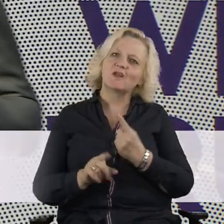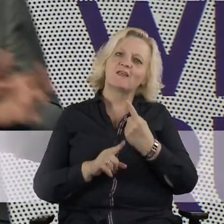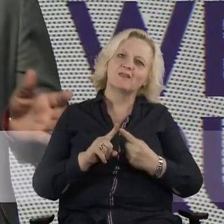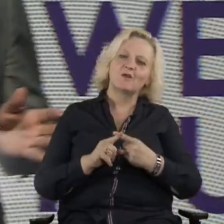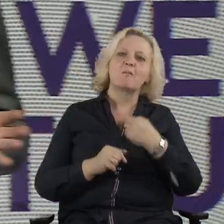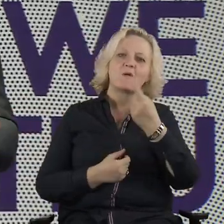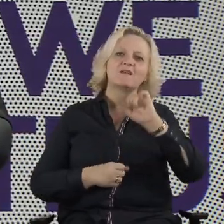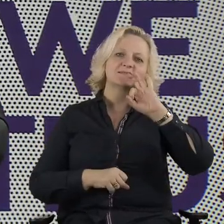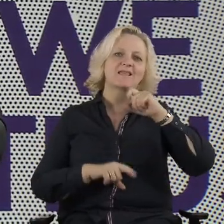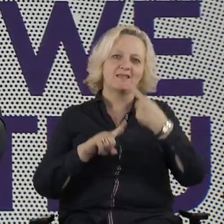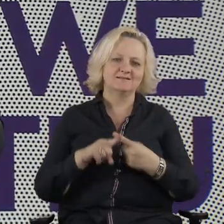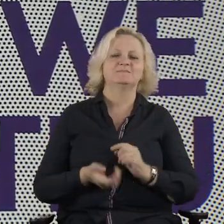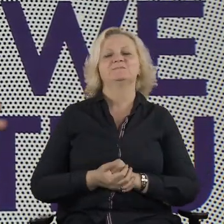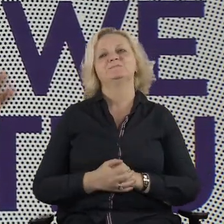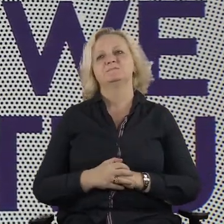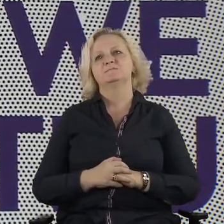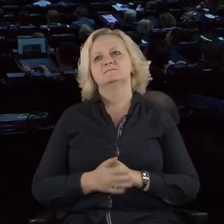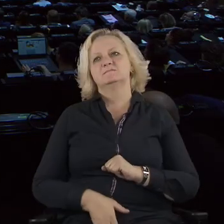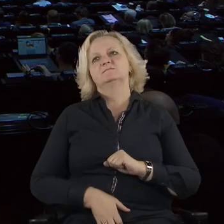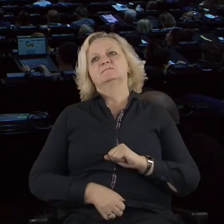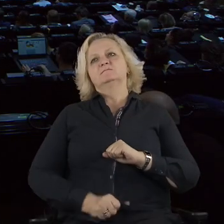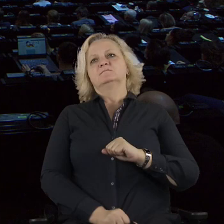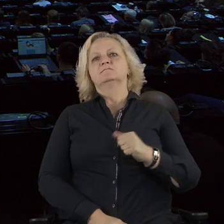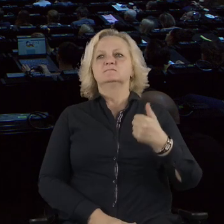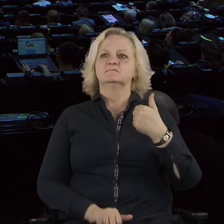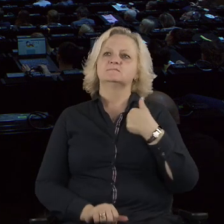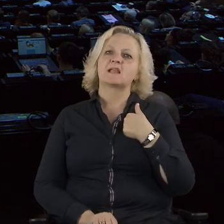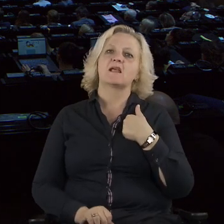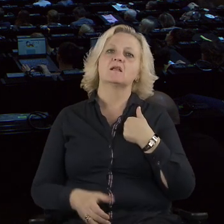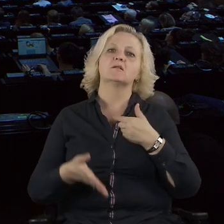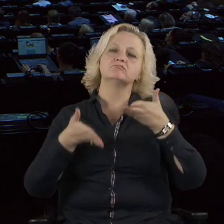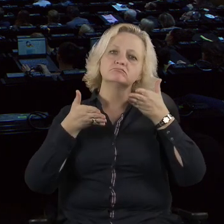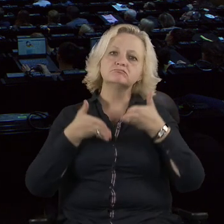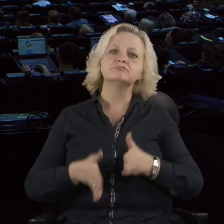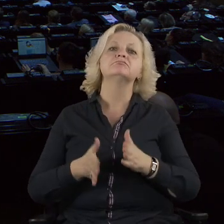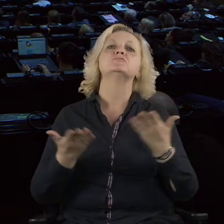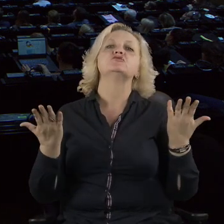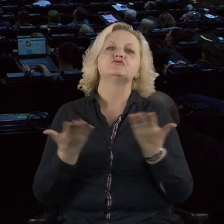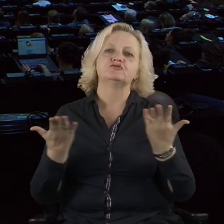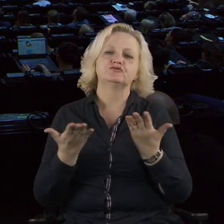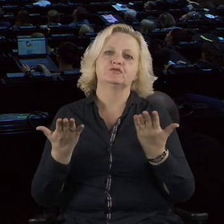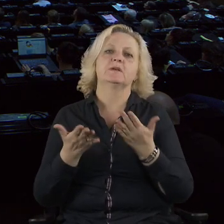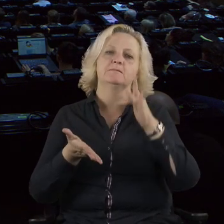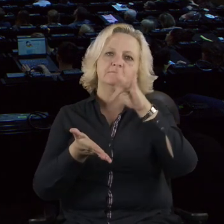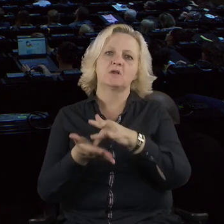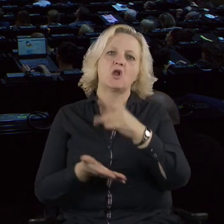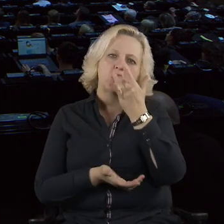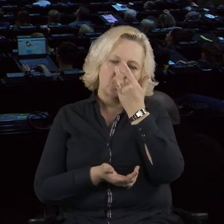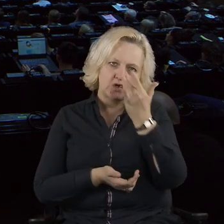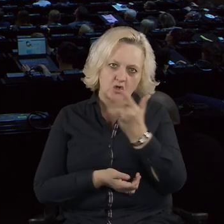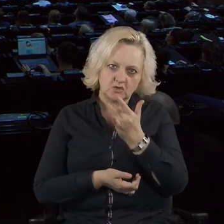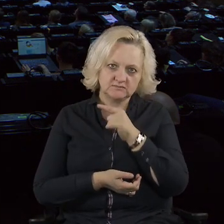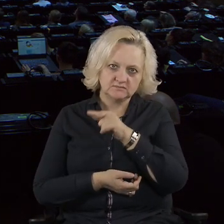You see, I was born in the Soviet Union and in the USSR nobody was having